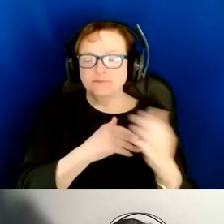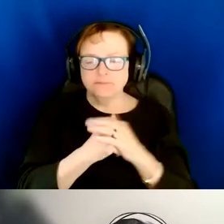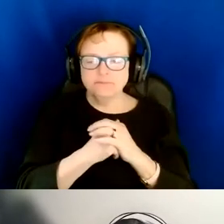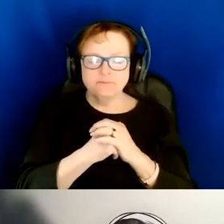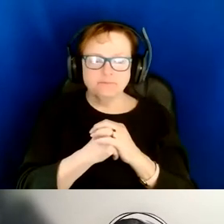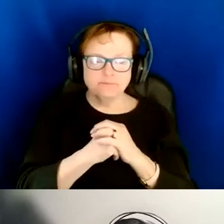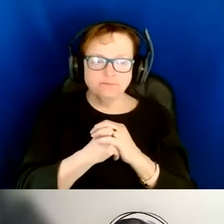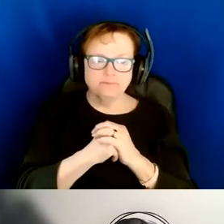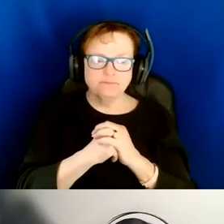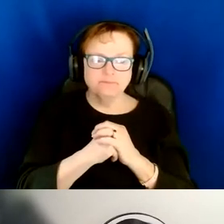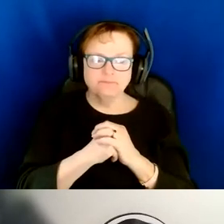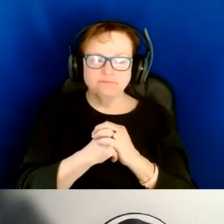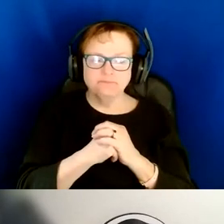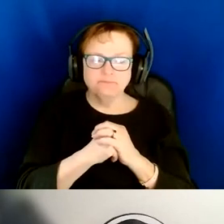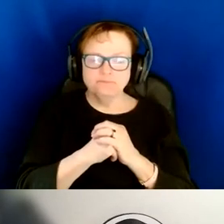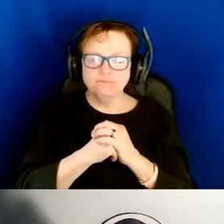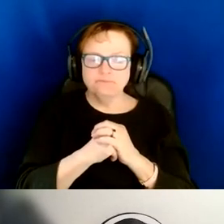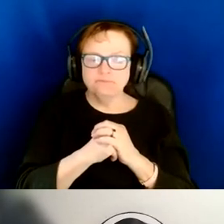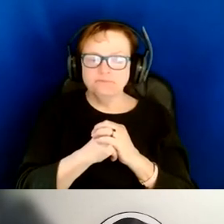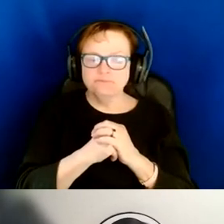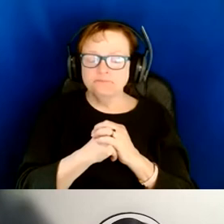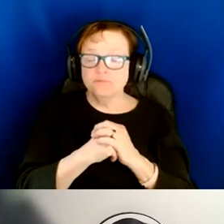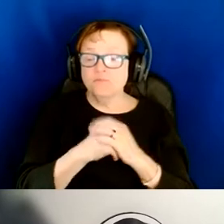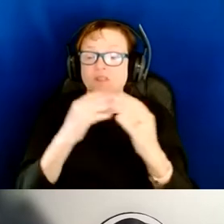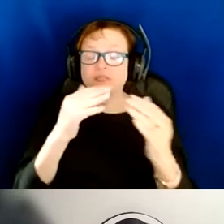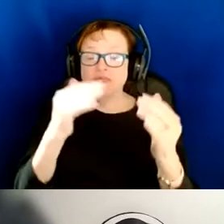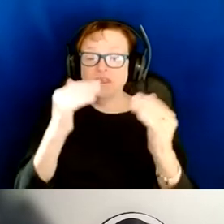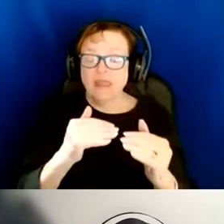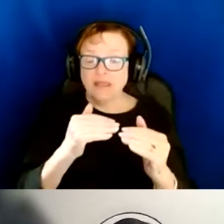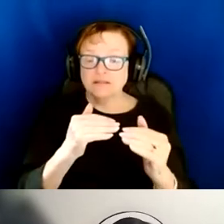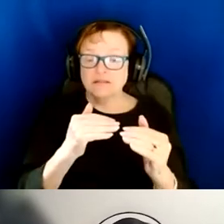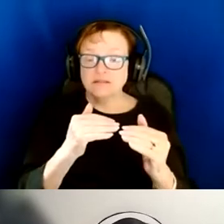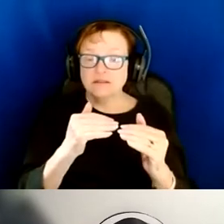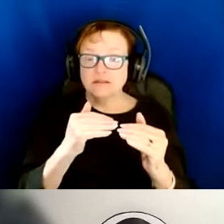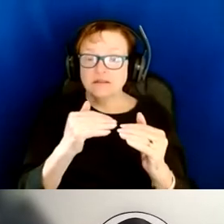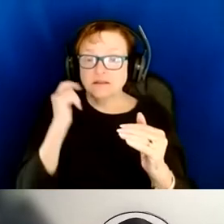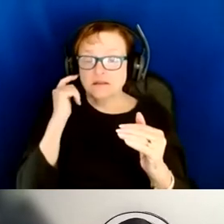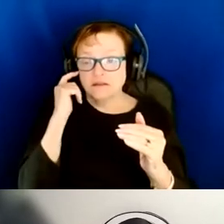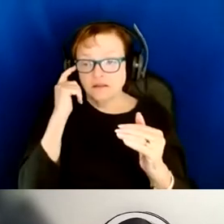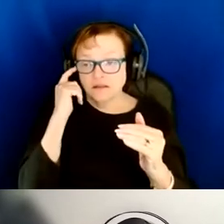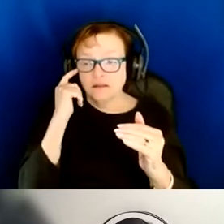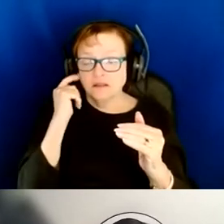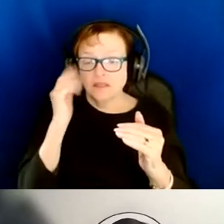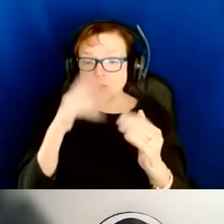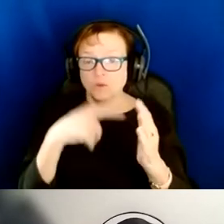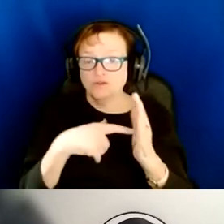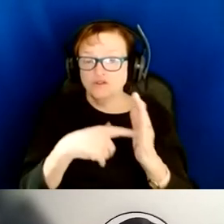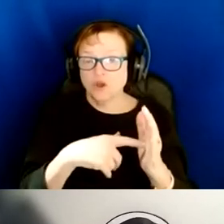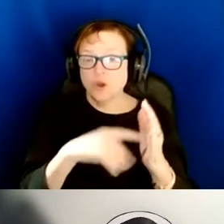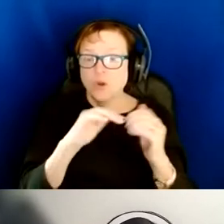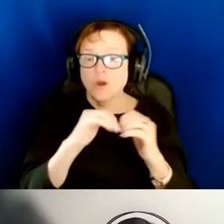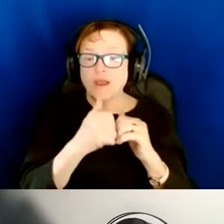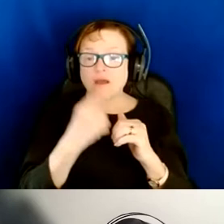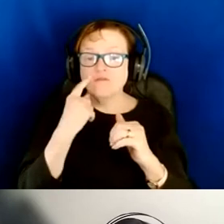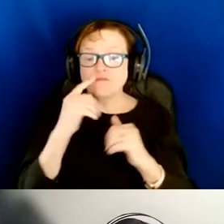all right um so the next the the the next thing that i'm going to show you is uh how we do in uh